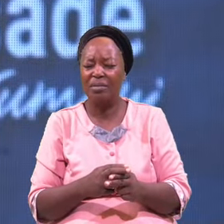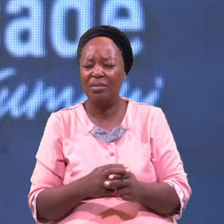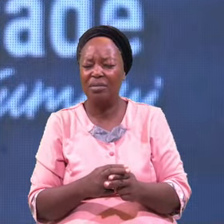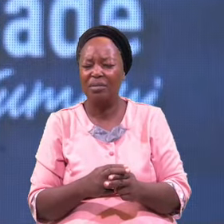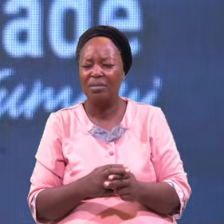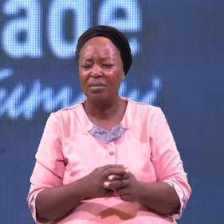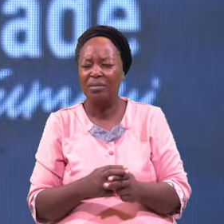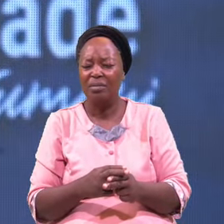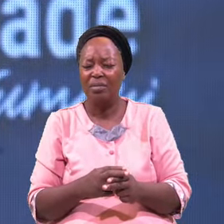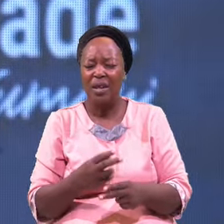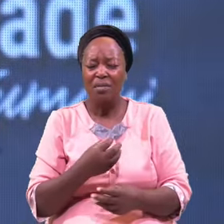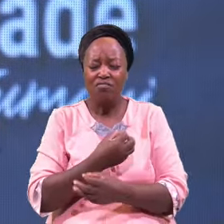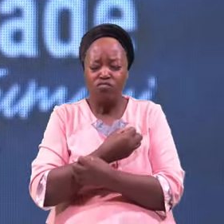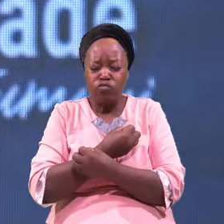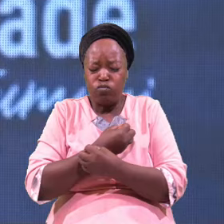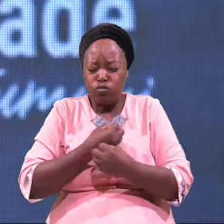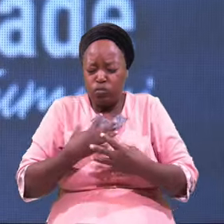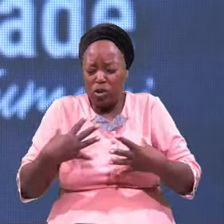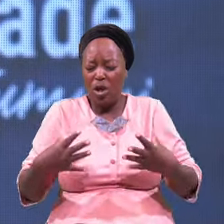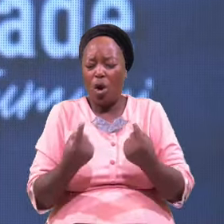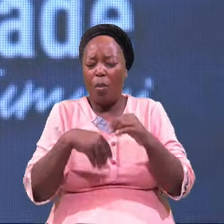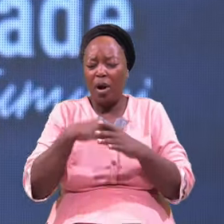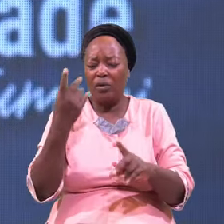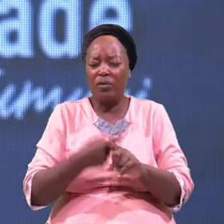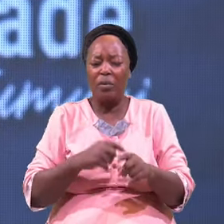Sweating Come Out Of Every Part Of Your Body